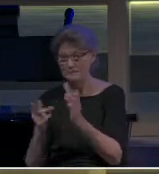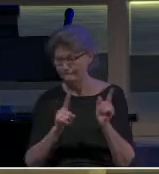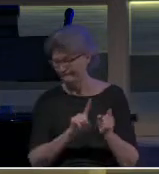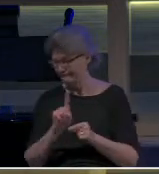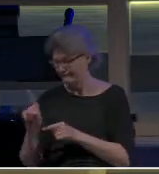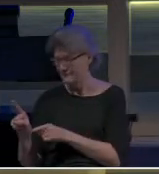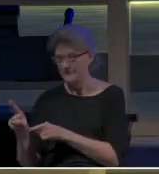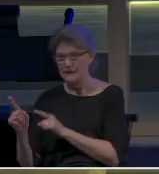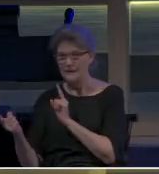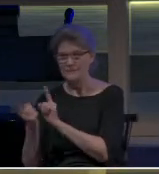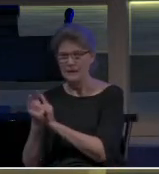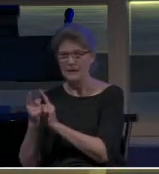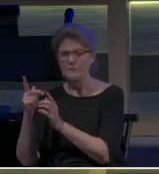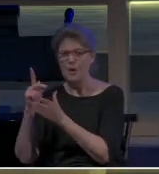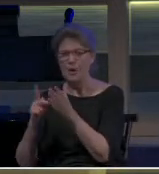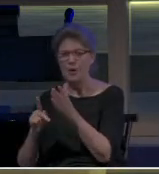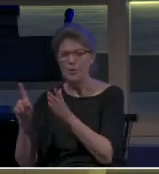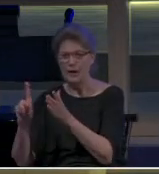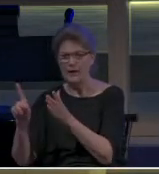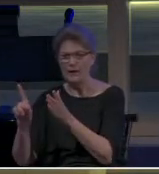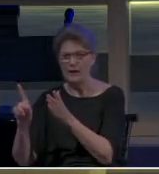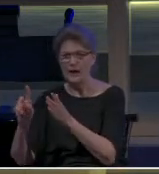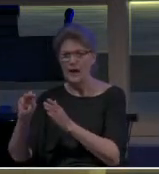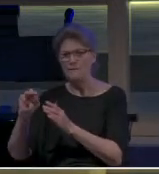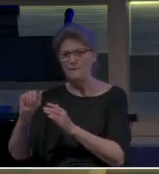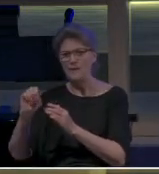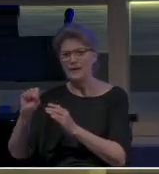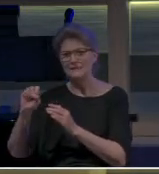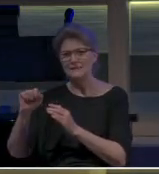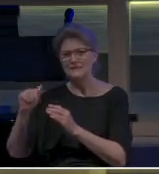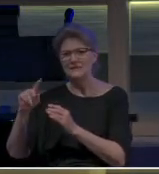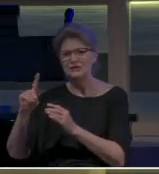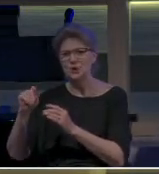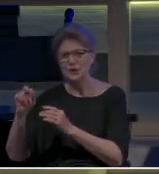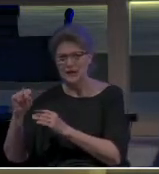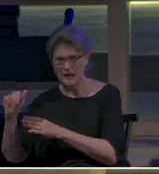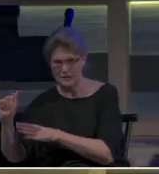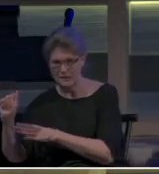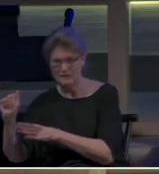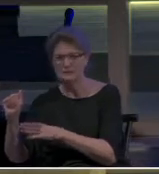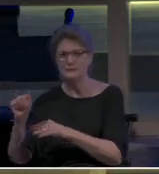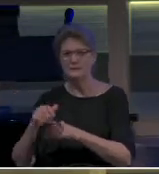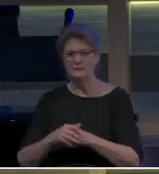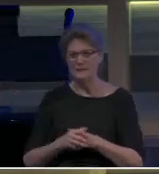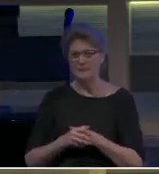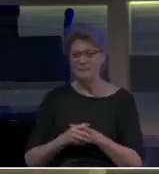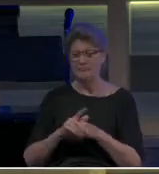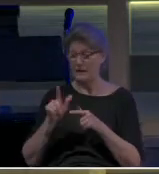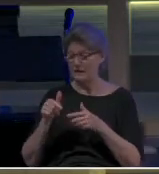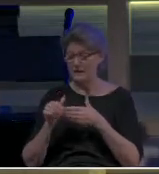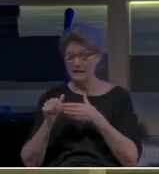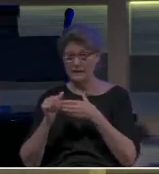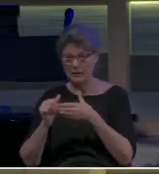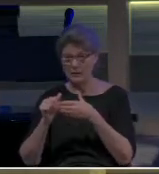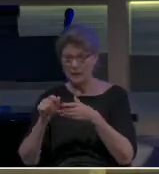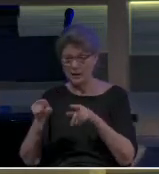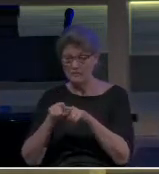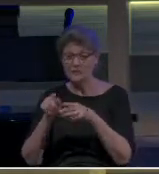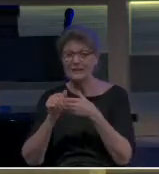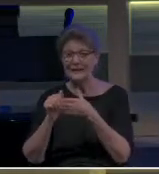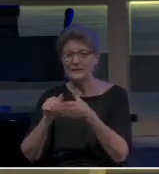into Paul in Macedonia. And so then again, he led a group of men.